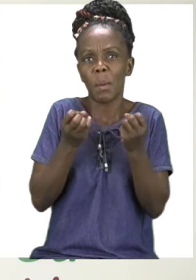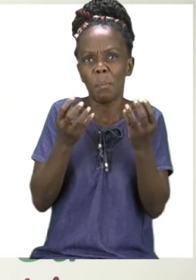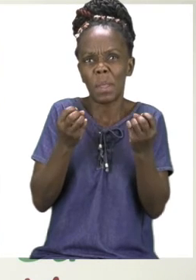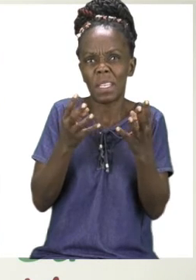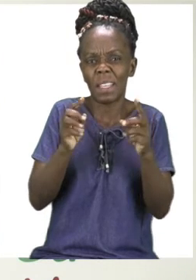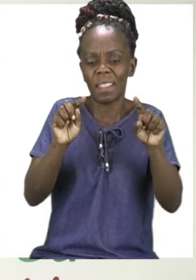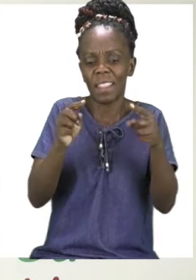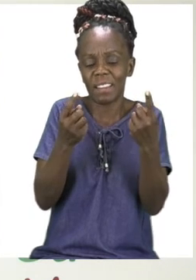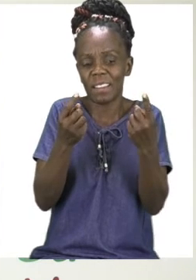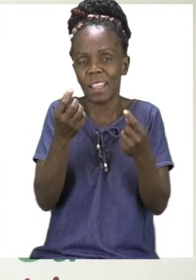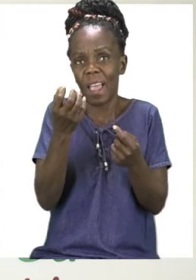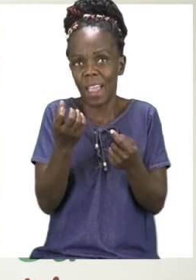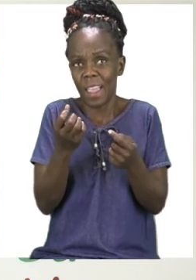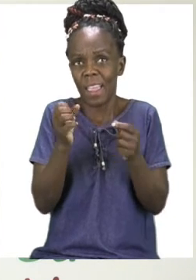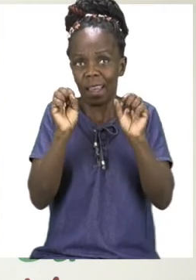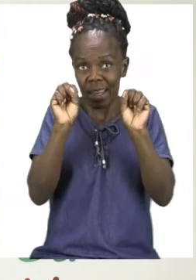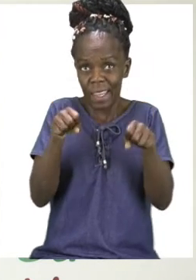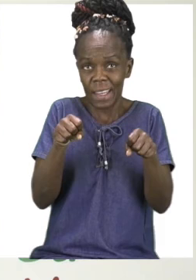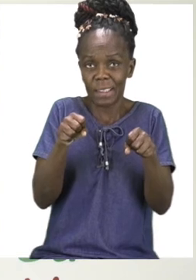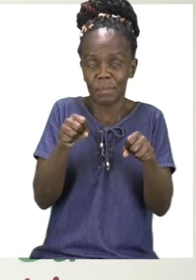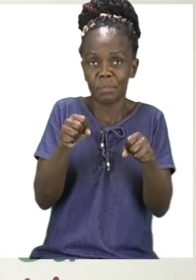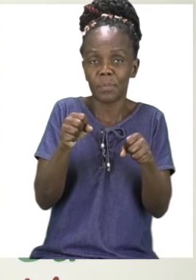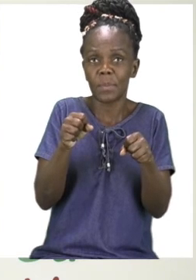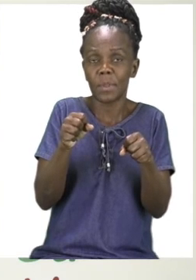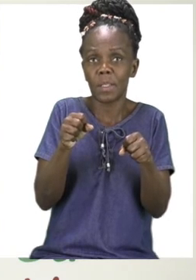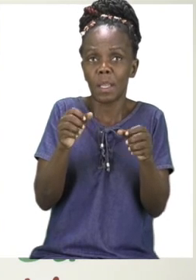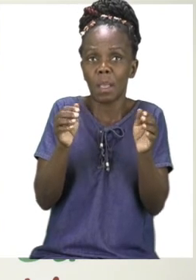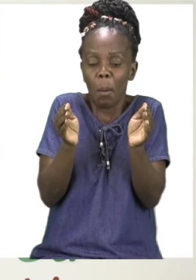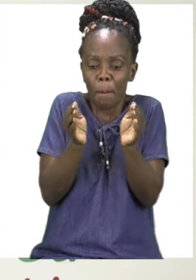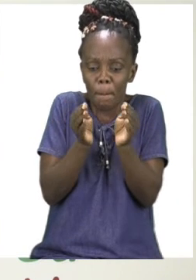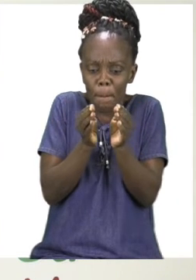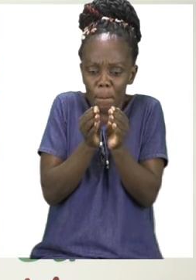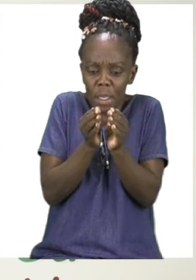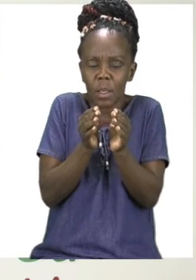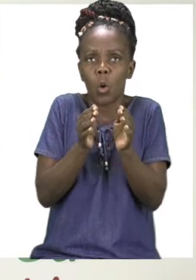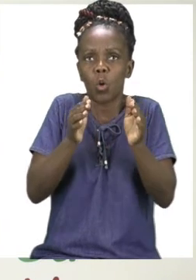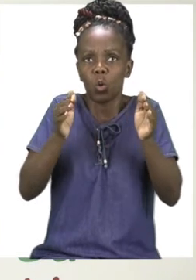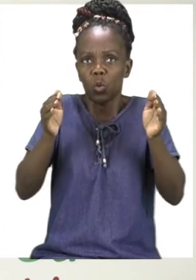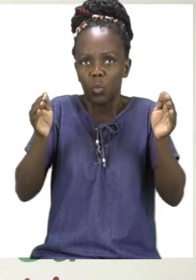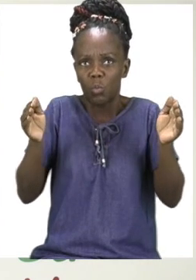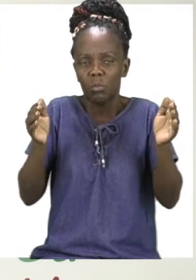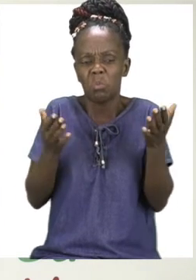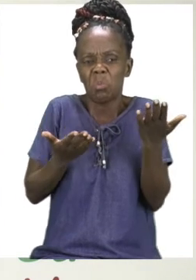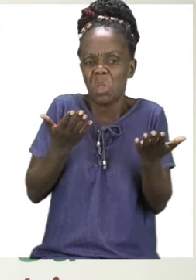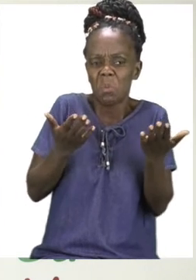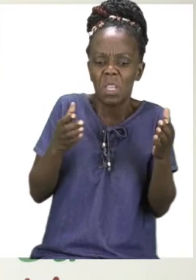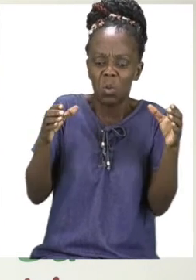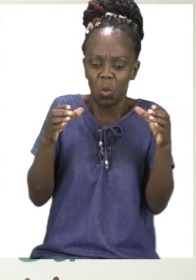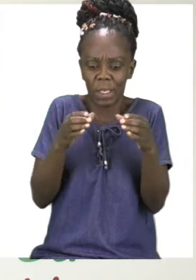small and I want you to try and find them in your classroom or in your house.